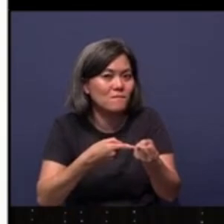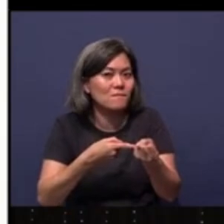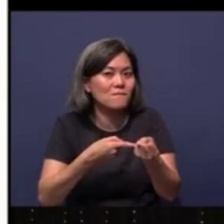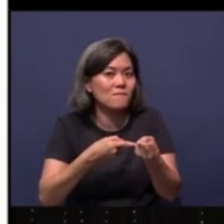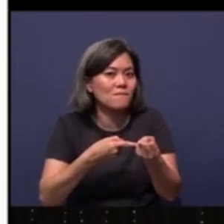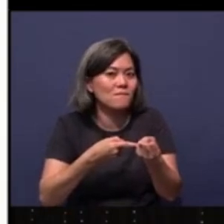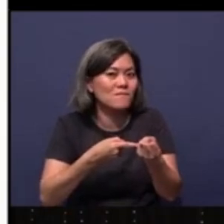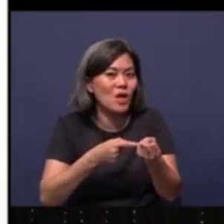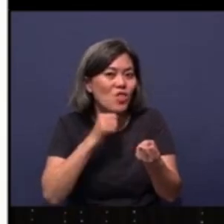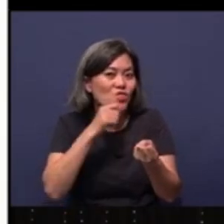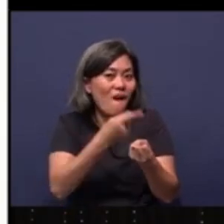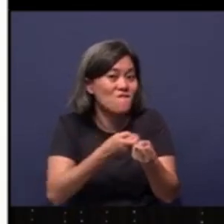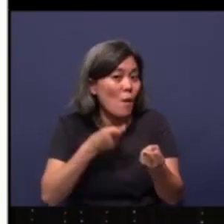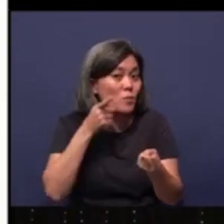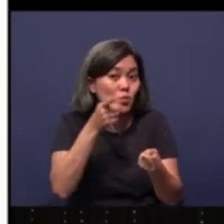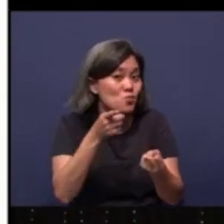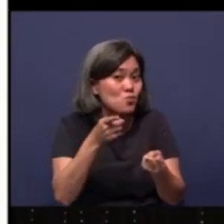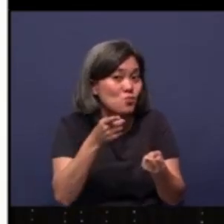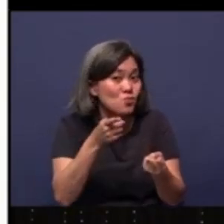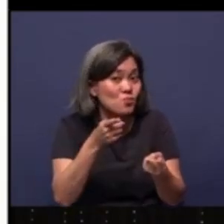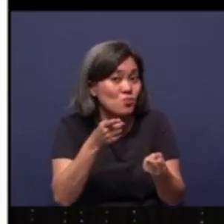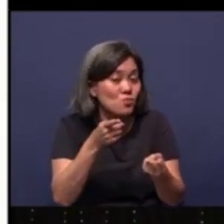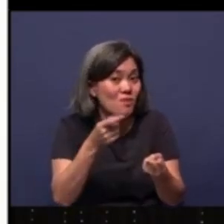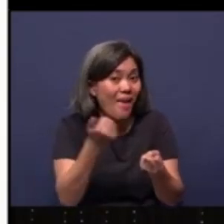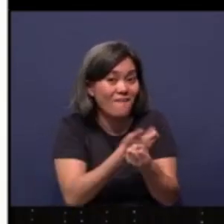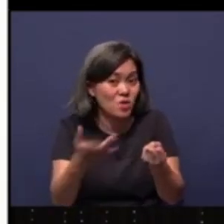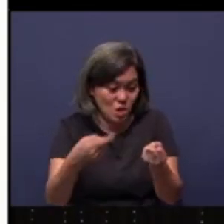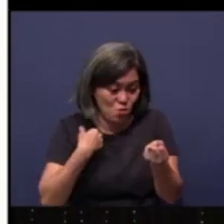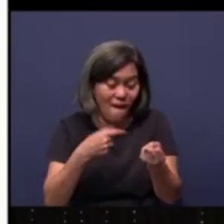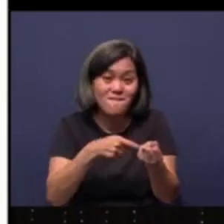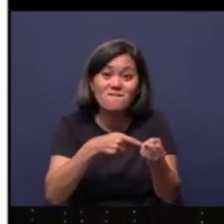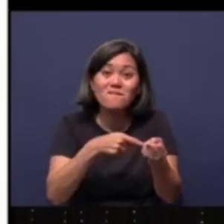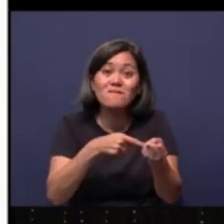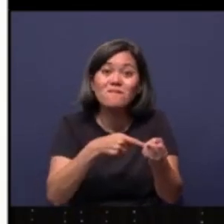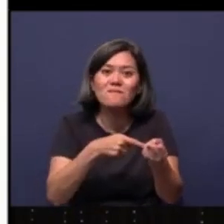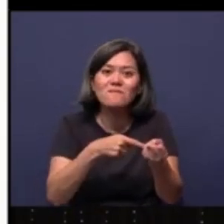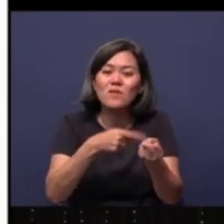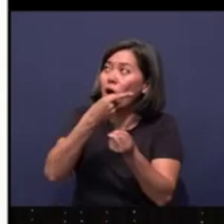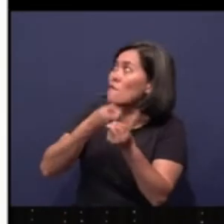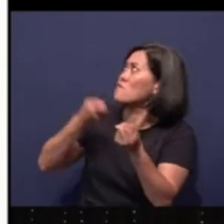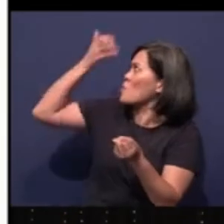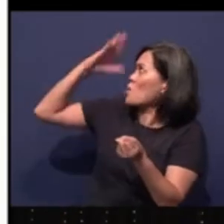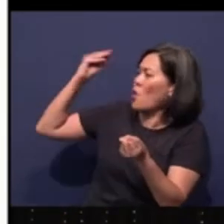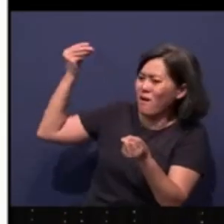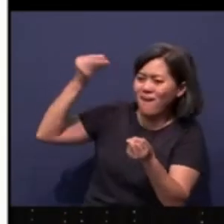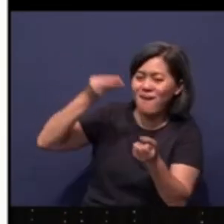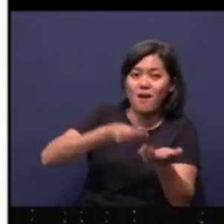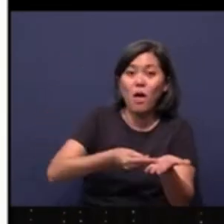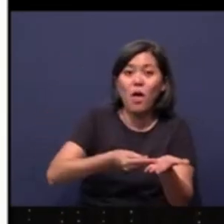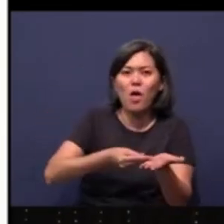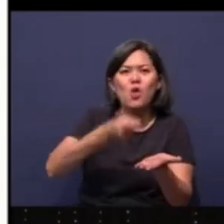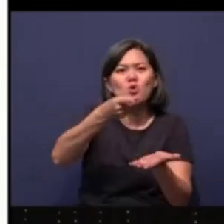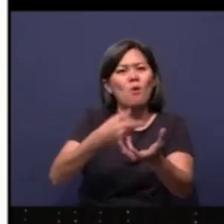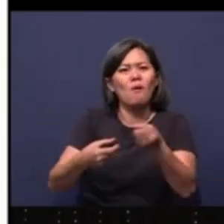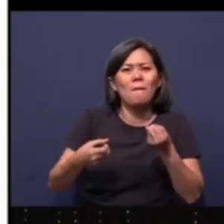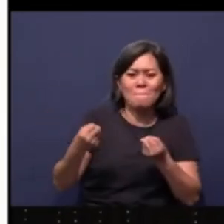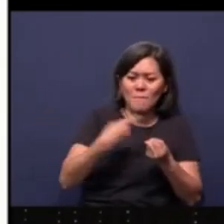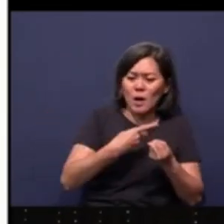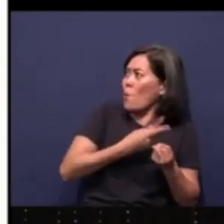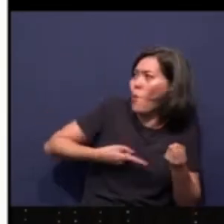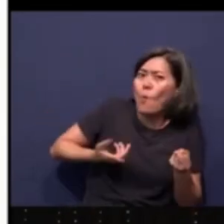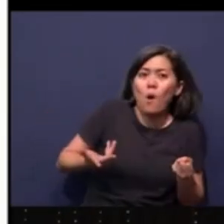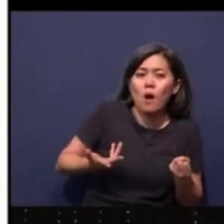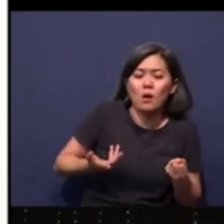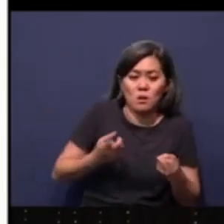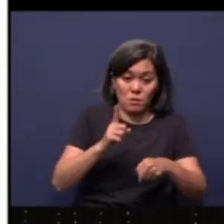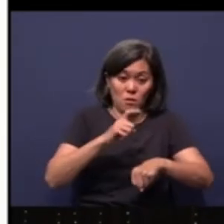never came from you. Everything you have in your hands comes from God. What are you holding back? Are you holding